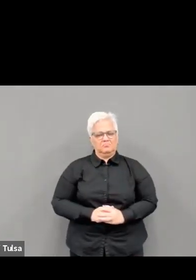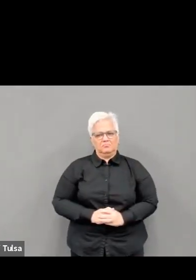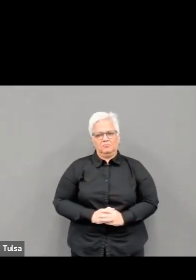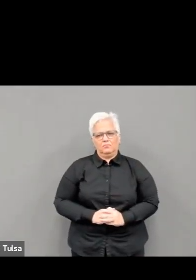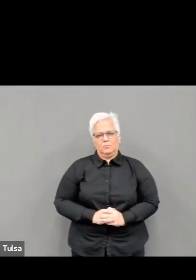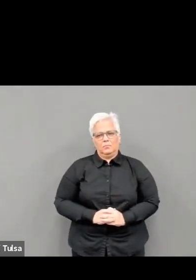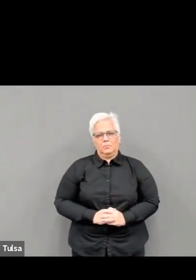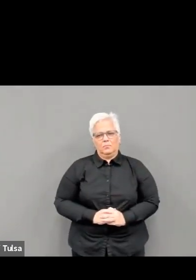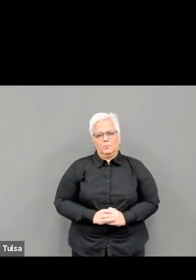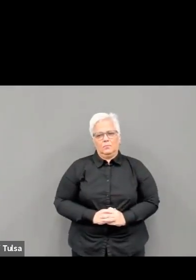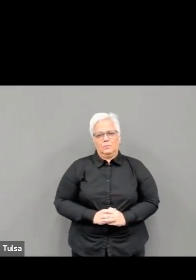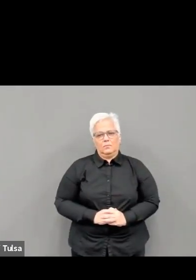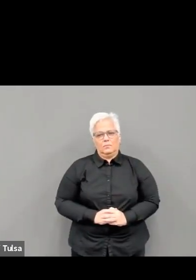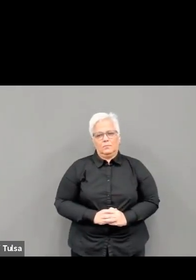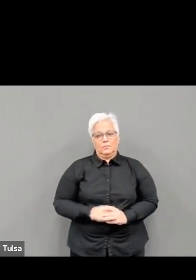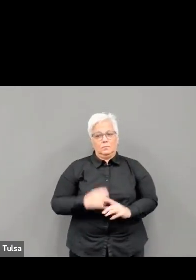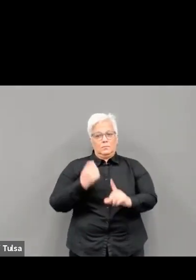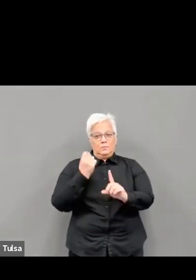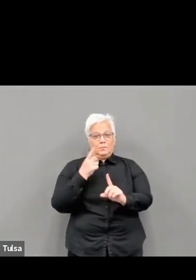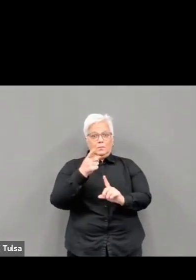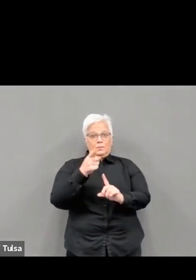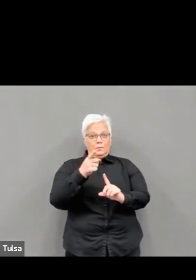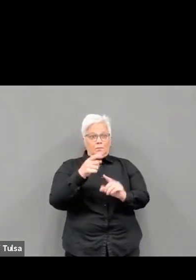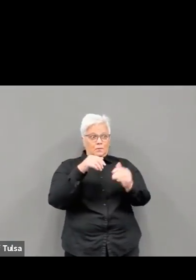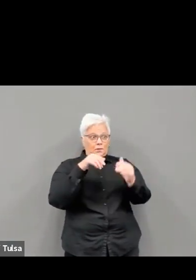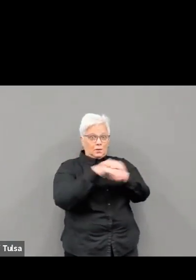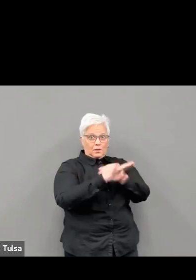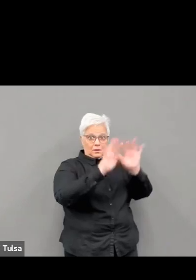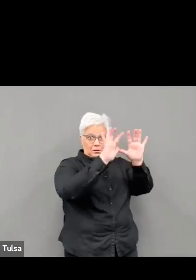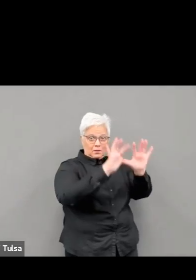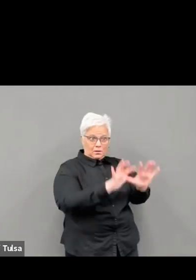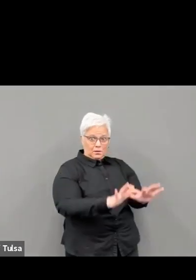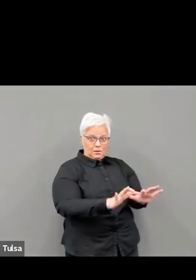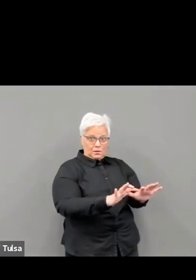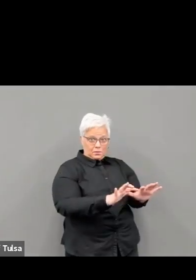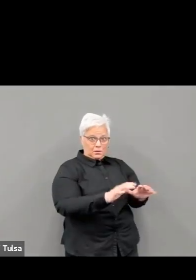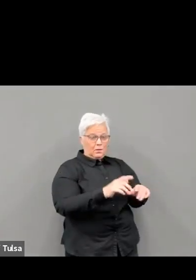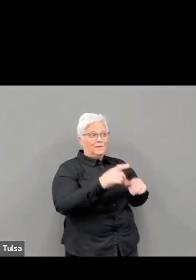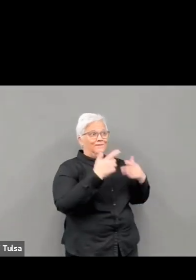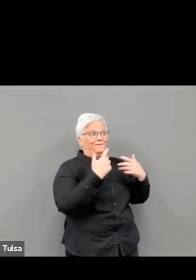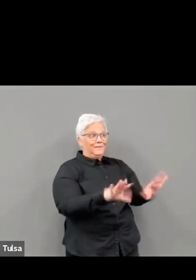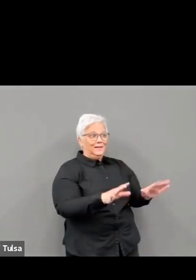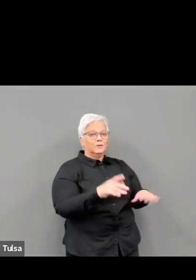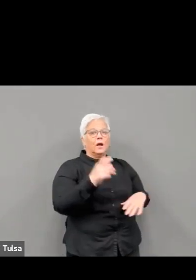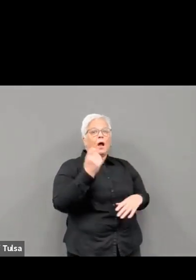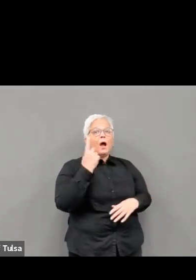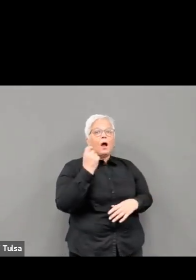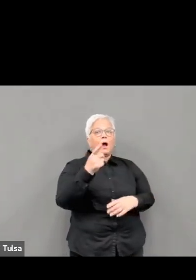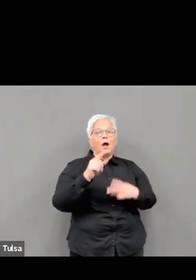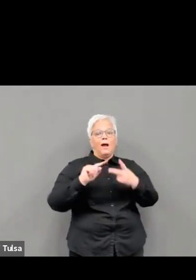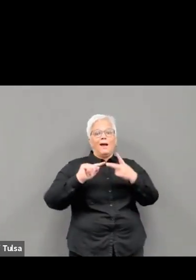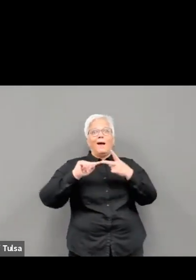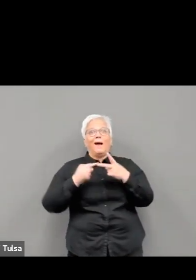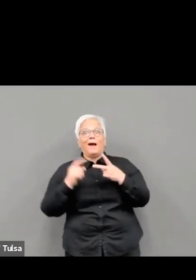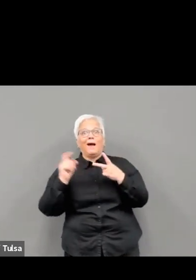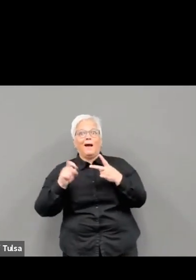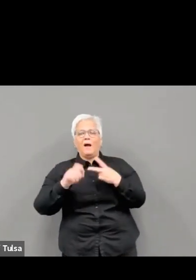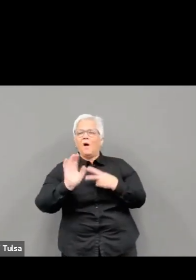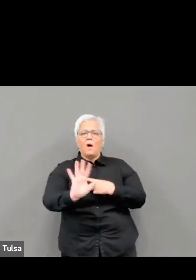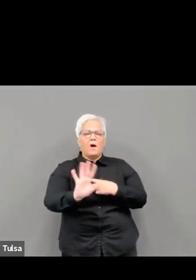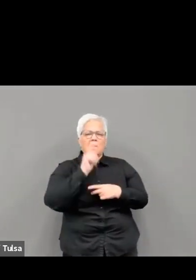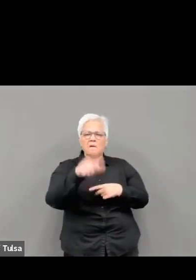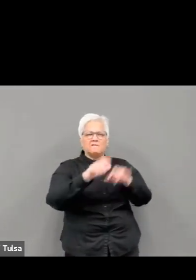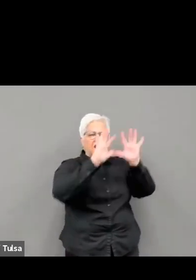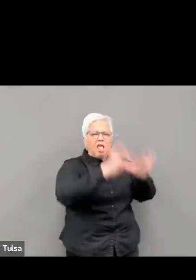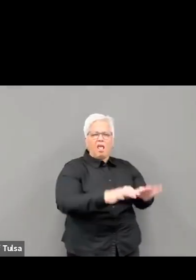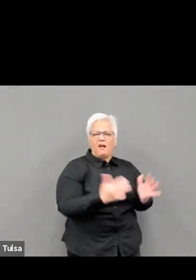portal is used by local health departments across Oklahoma to create and schedule appointments, but healthcare systems, local providers, pharmacies,